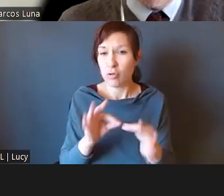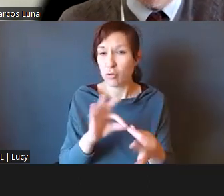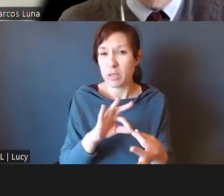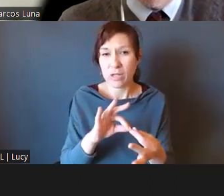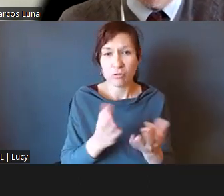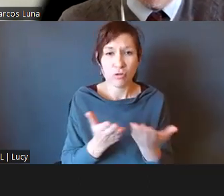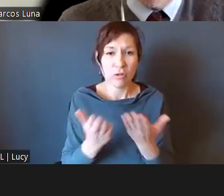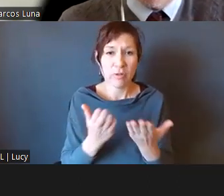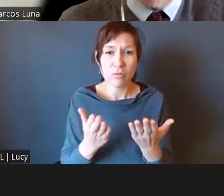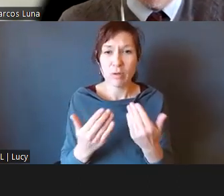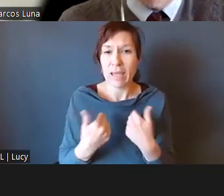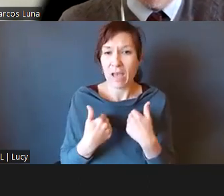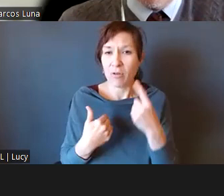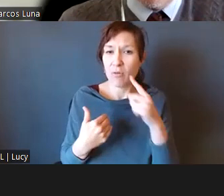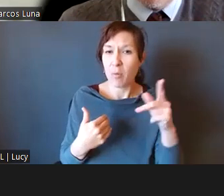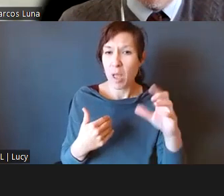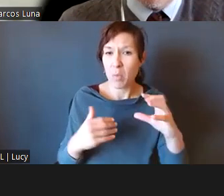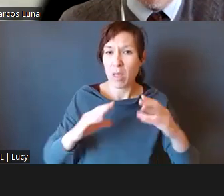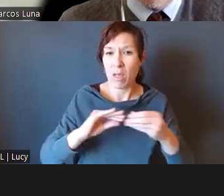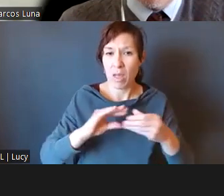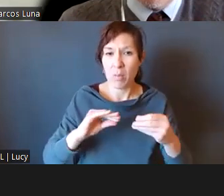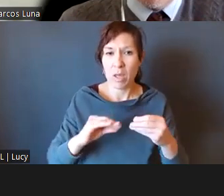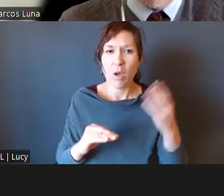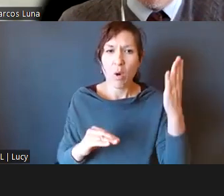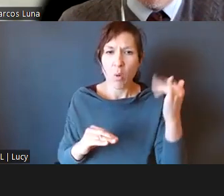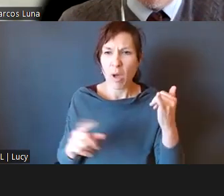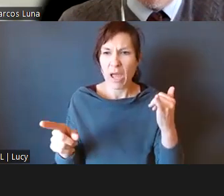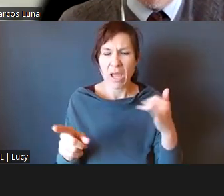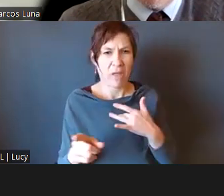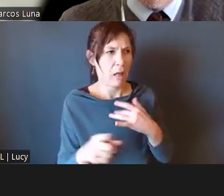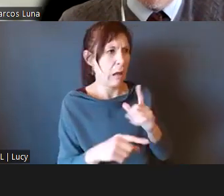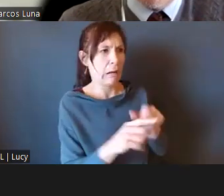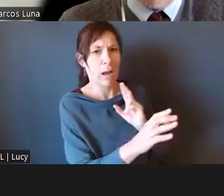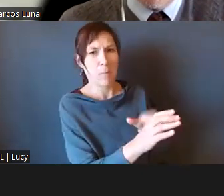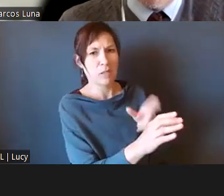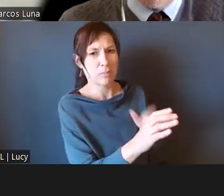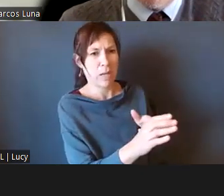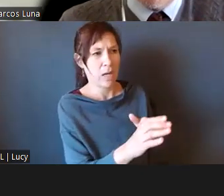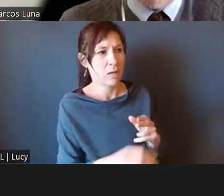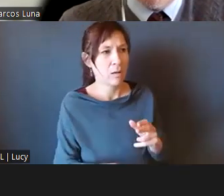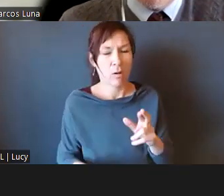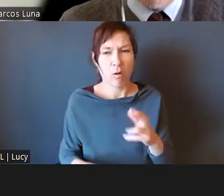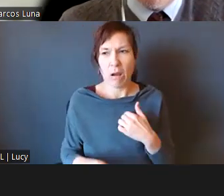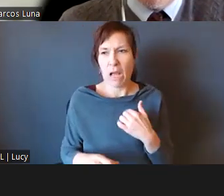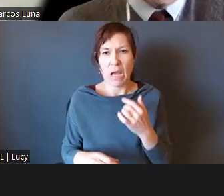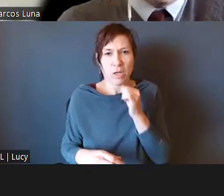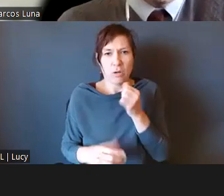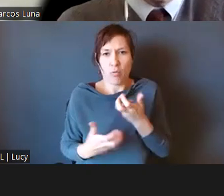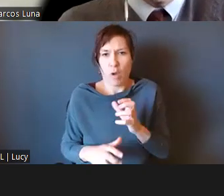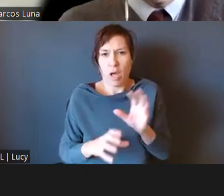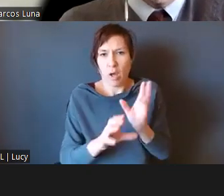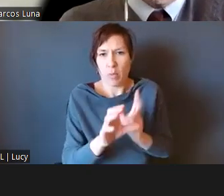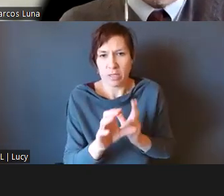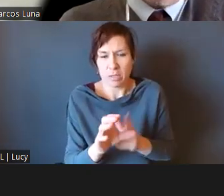in public comment on why people feel they can't participate or why they may not participate. Um.